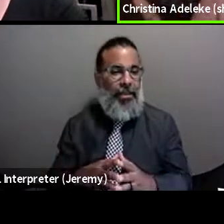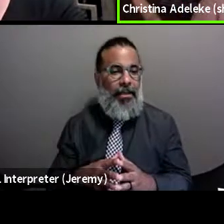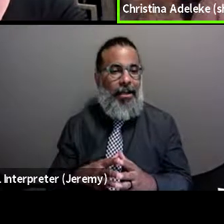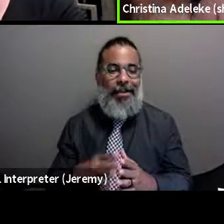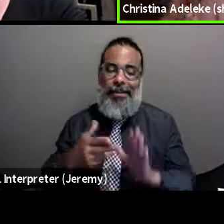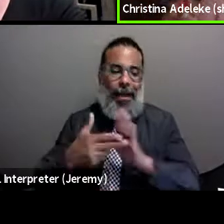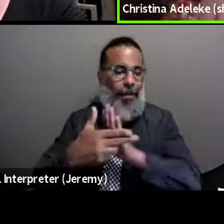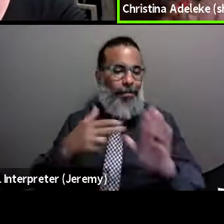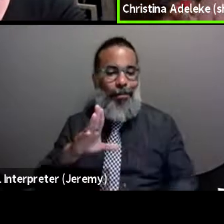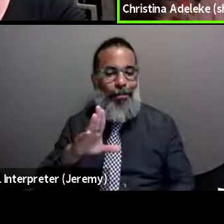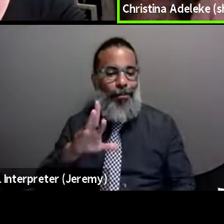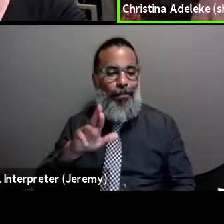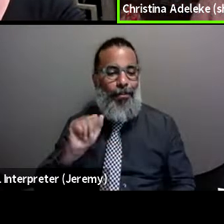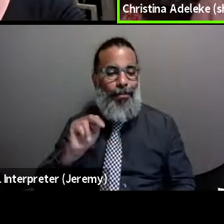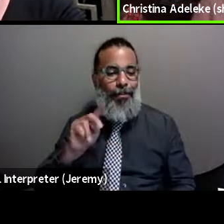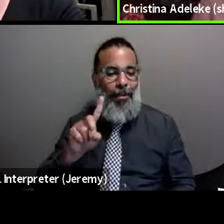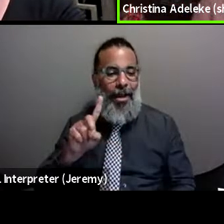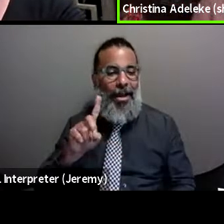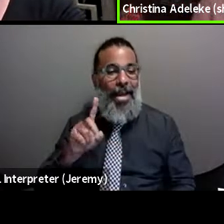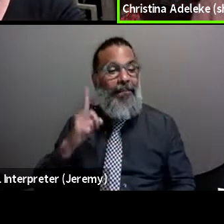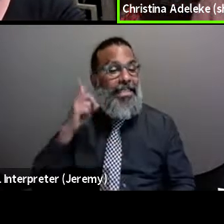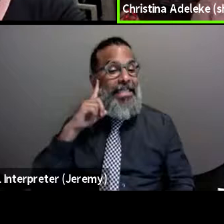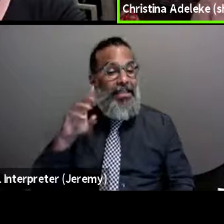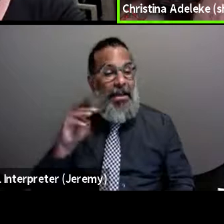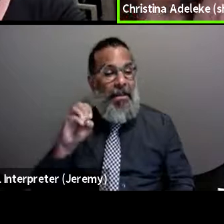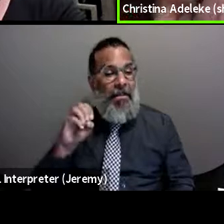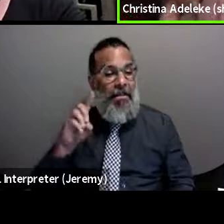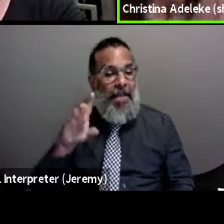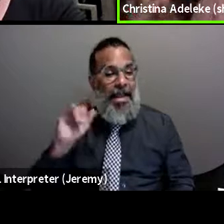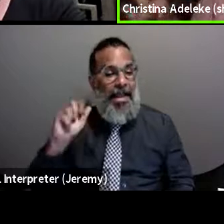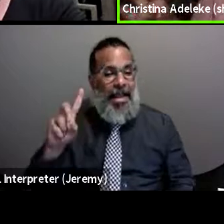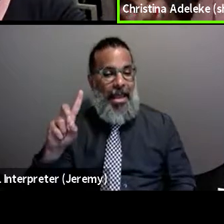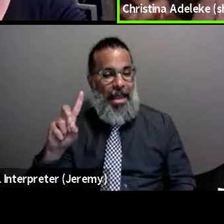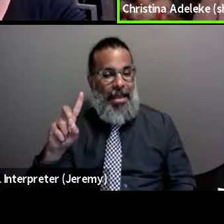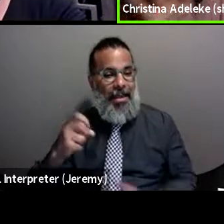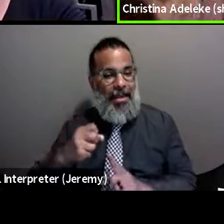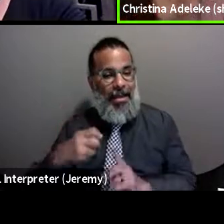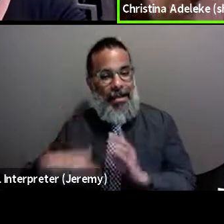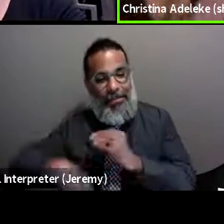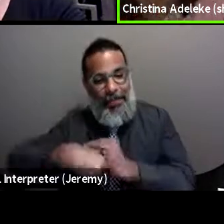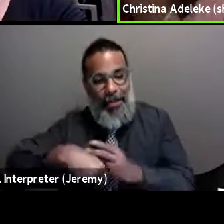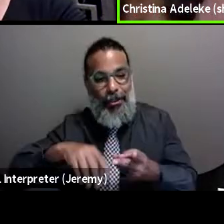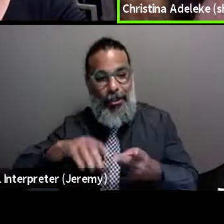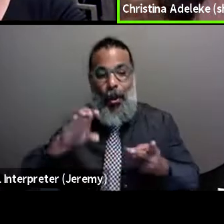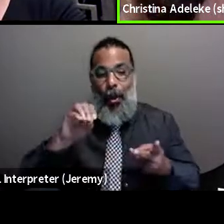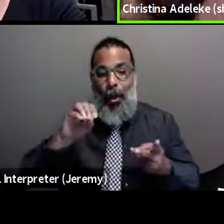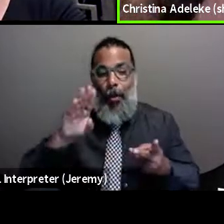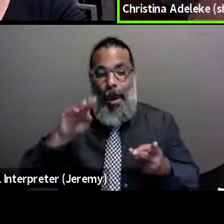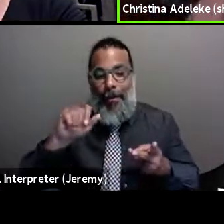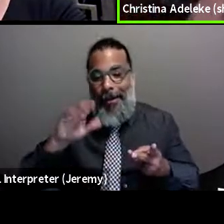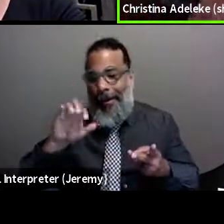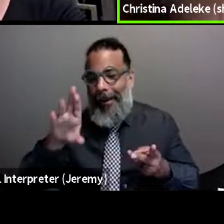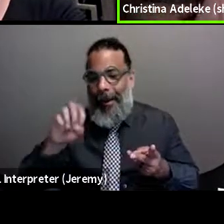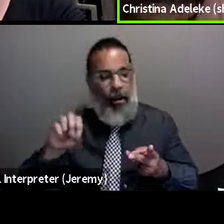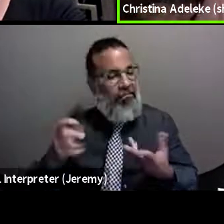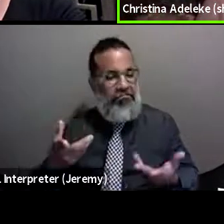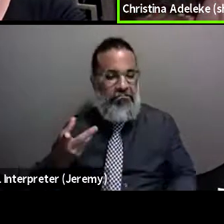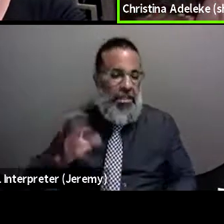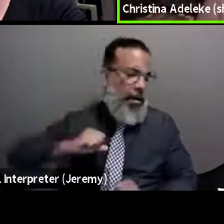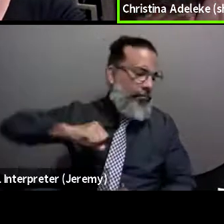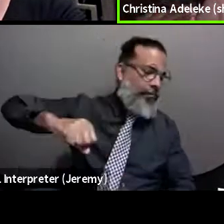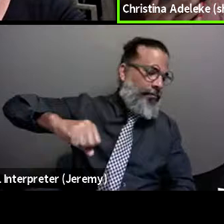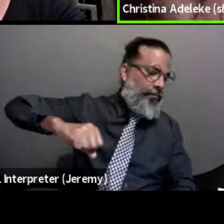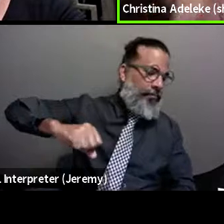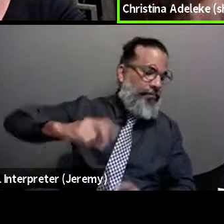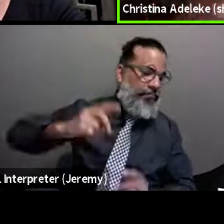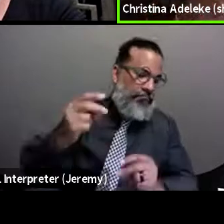thing. Anything that sounds like Medicaid expansion, or Obamacare, or anything like that, people are turned